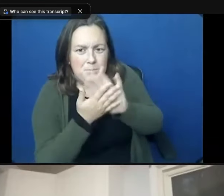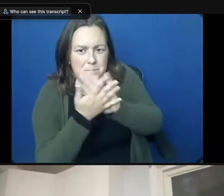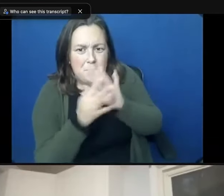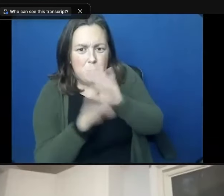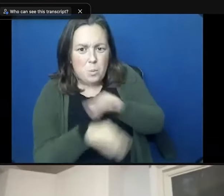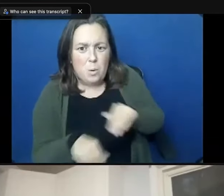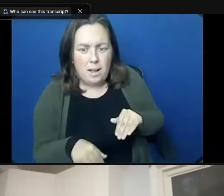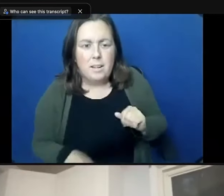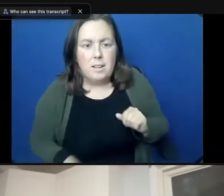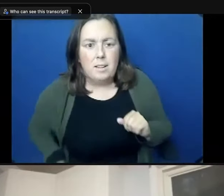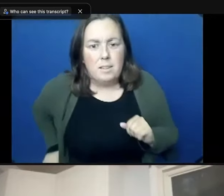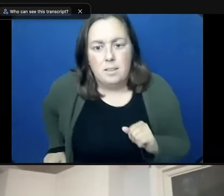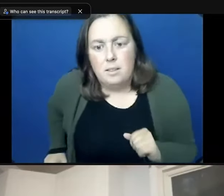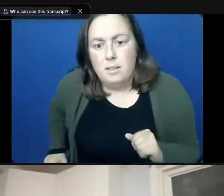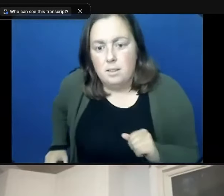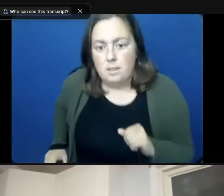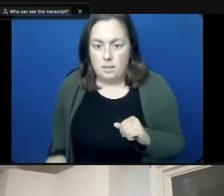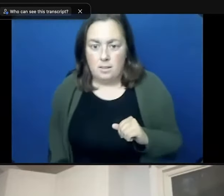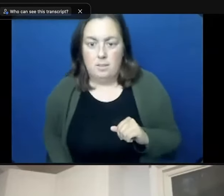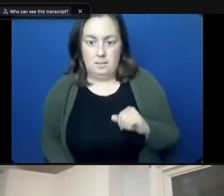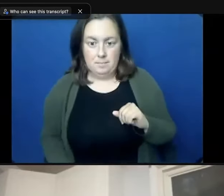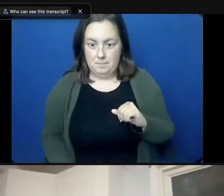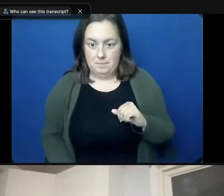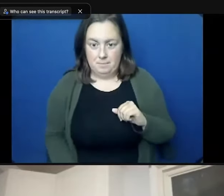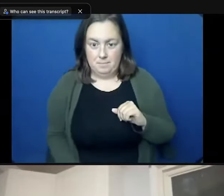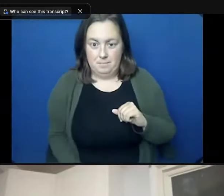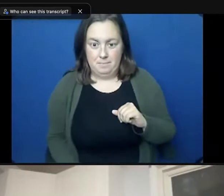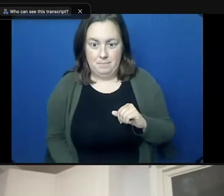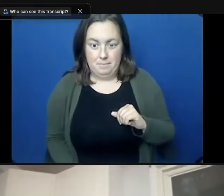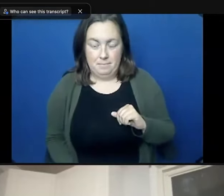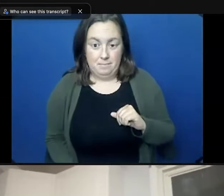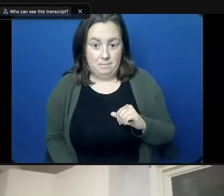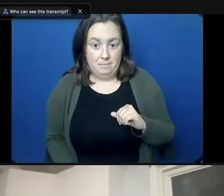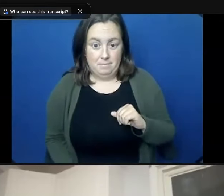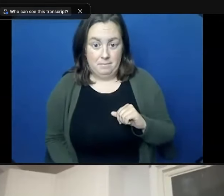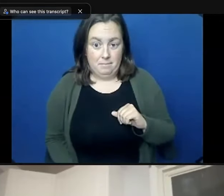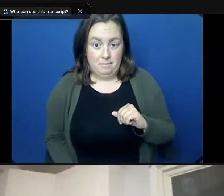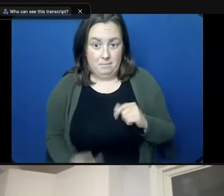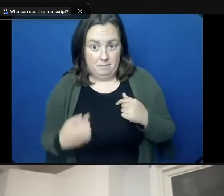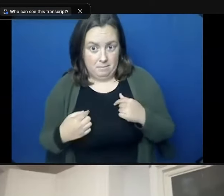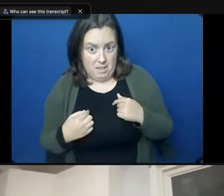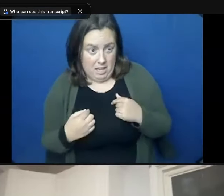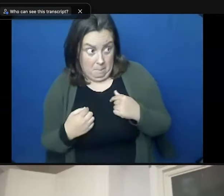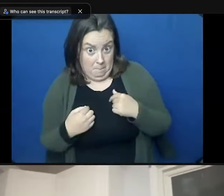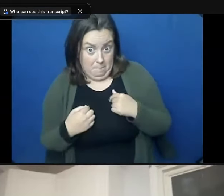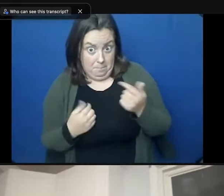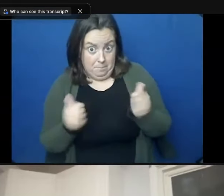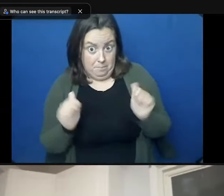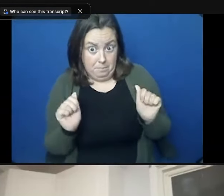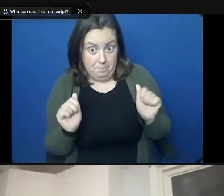Can you turn your mic up? I don't know if can. I don't think I can. a question. Okay.